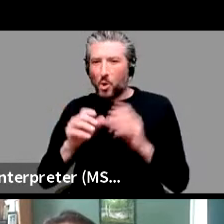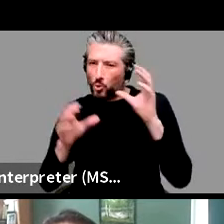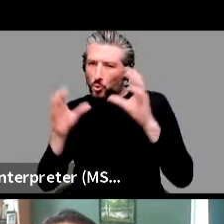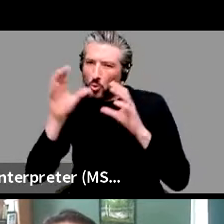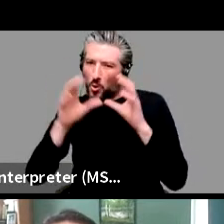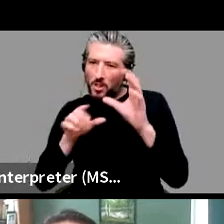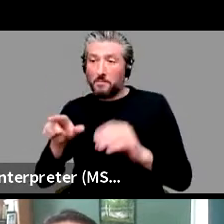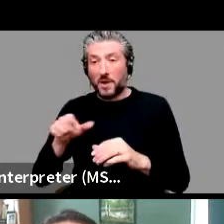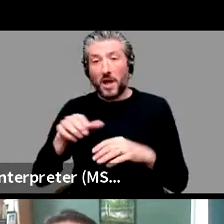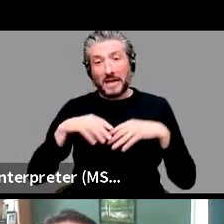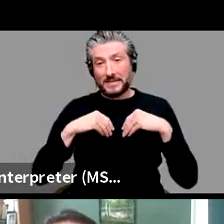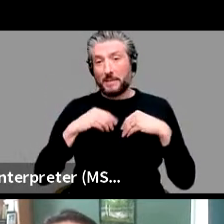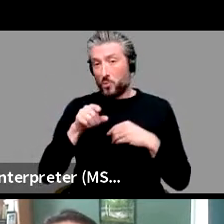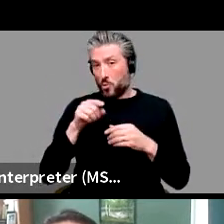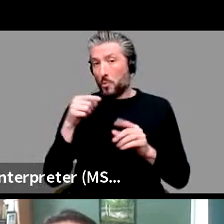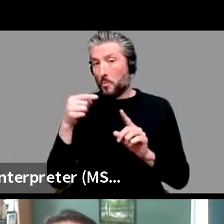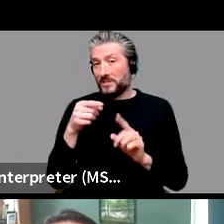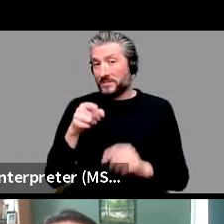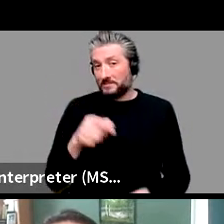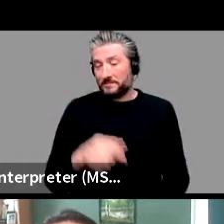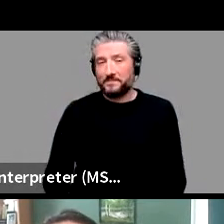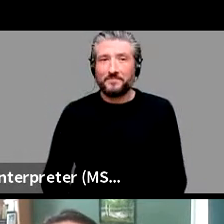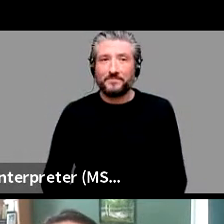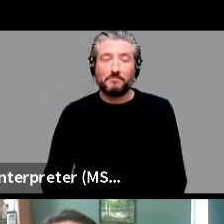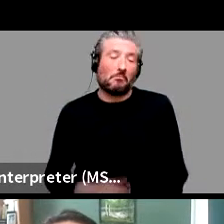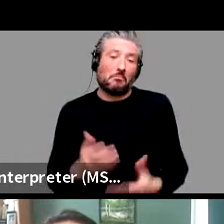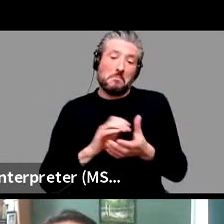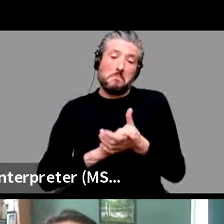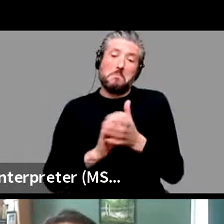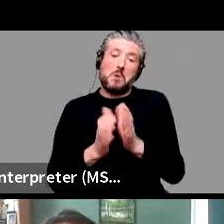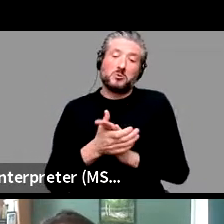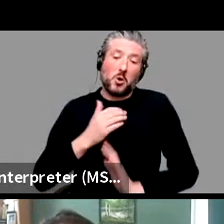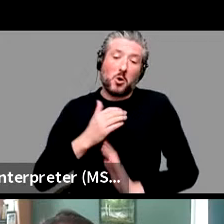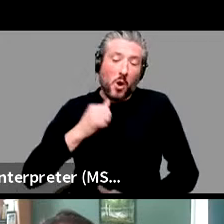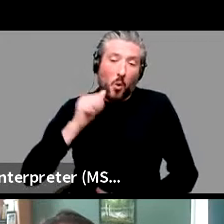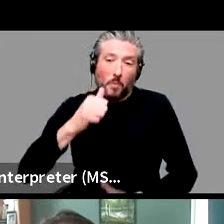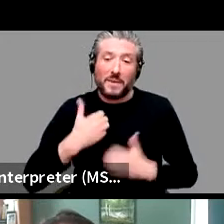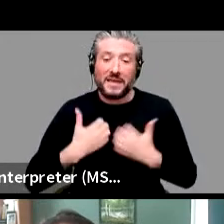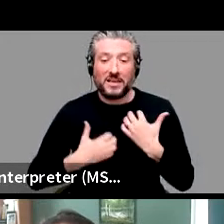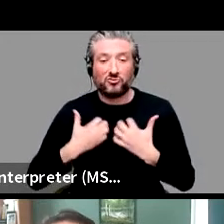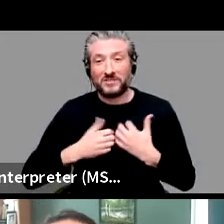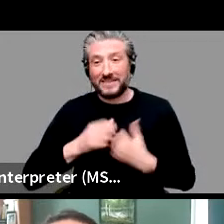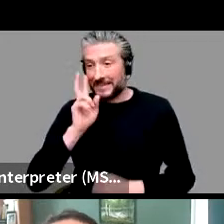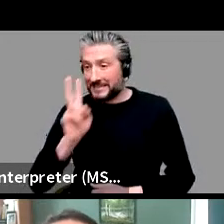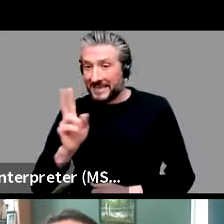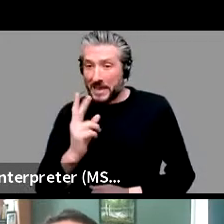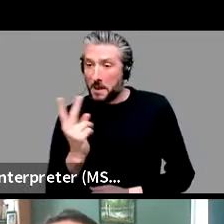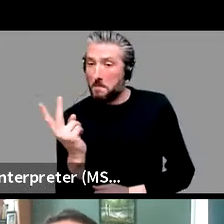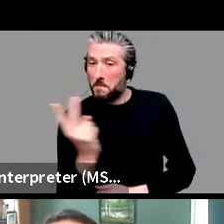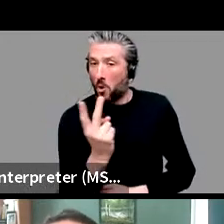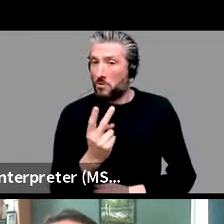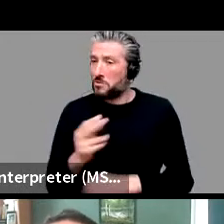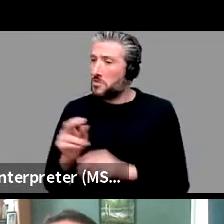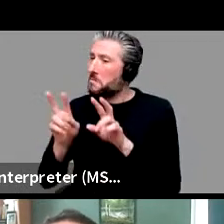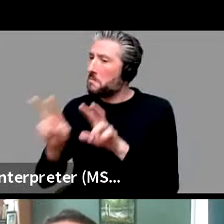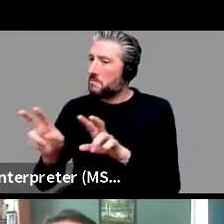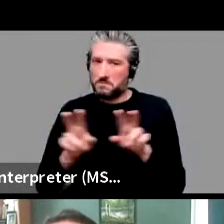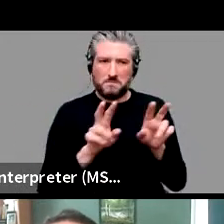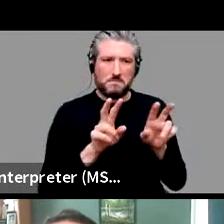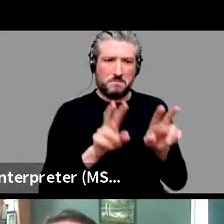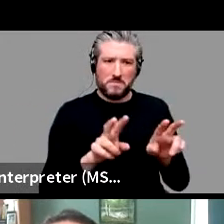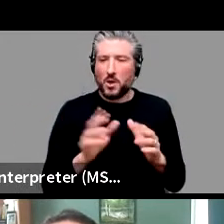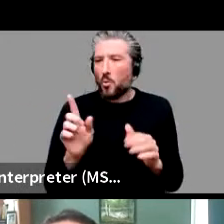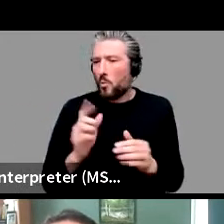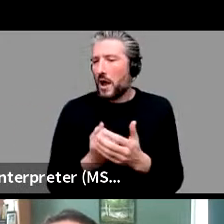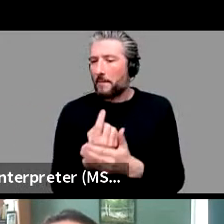well, it would be, yeah, to look at both and see which of the patterns that you look at, uh, survive the analysis with both corpora. And those would be the